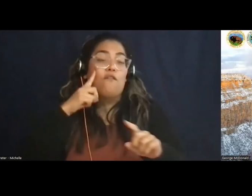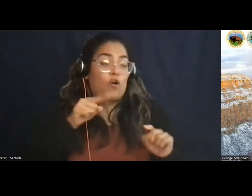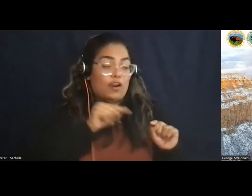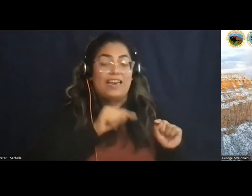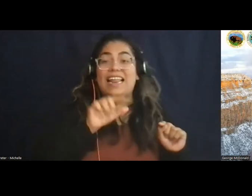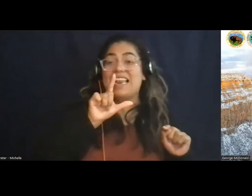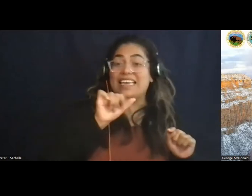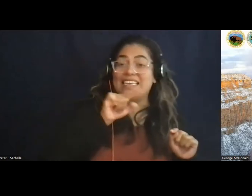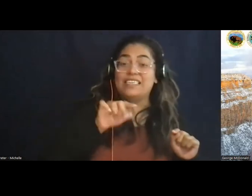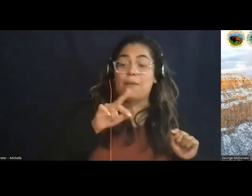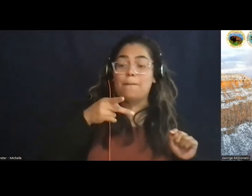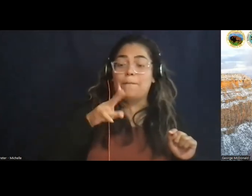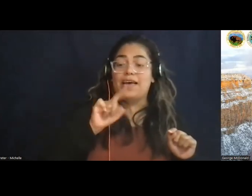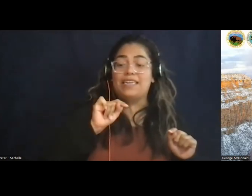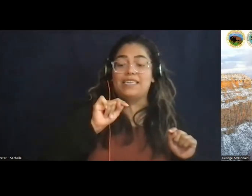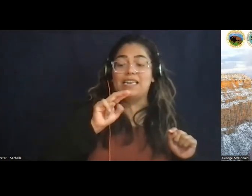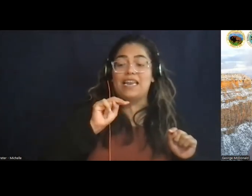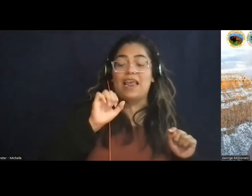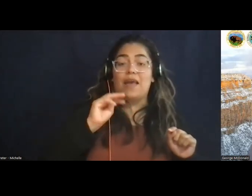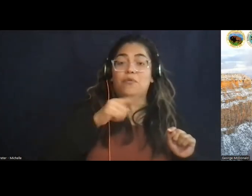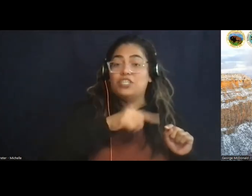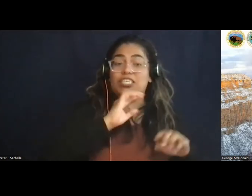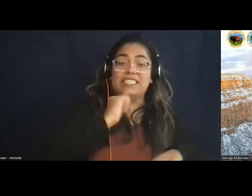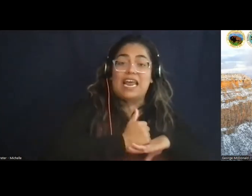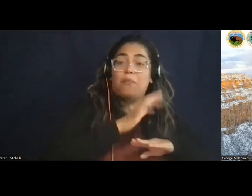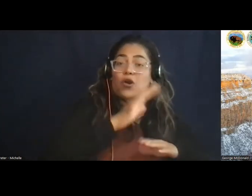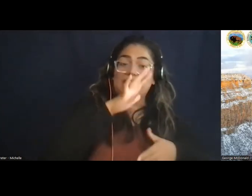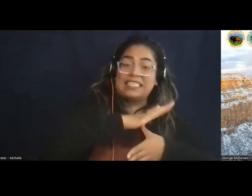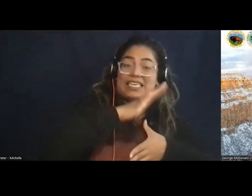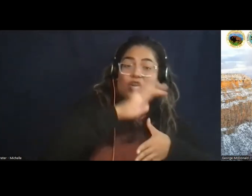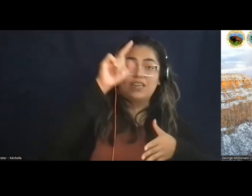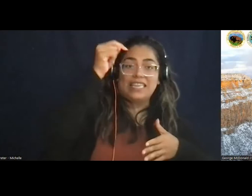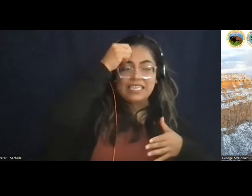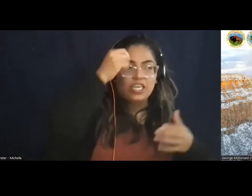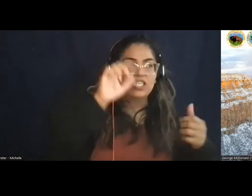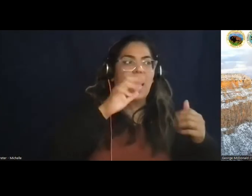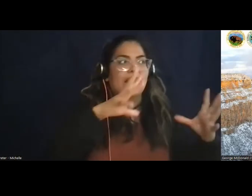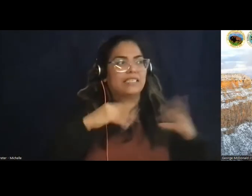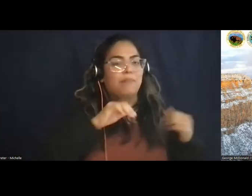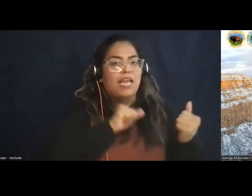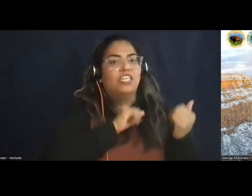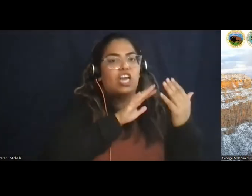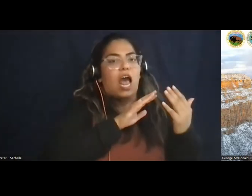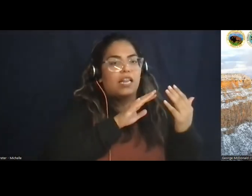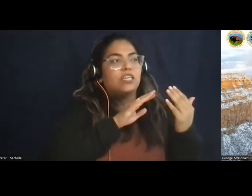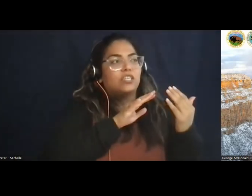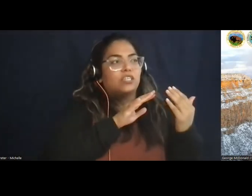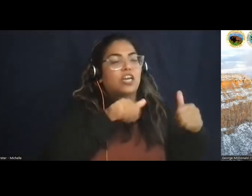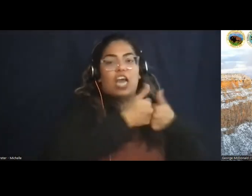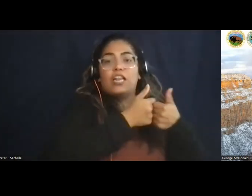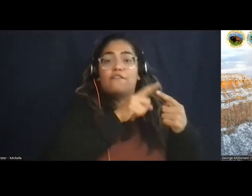when she put together her senior thesis and accepted the challenge from a professor to develop the modern day